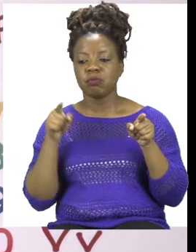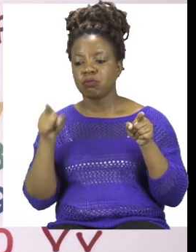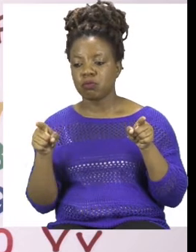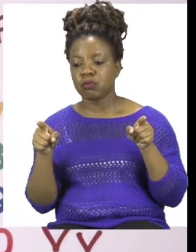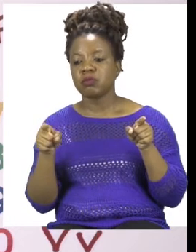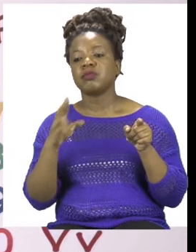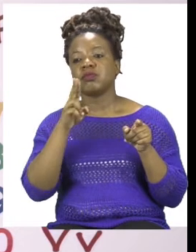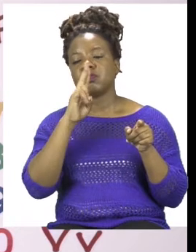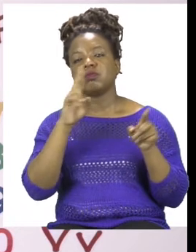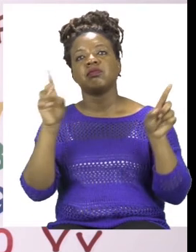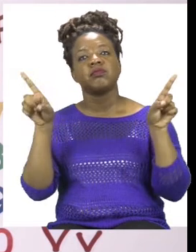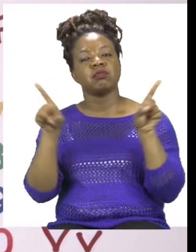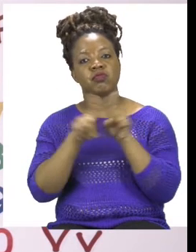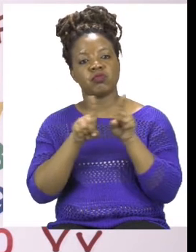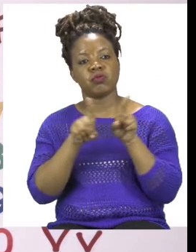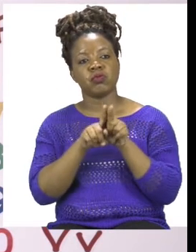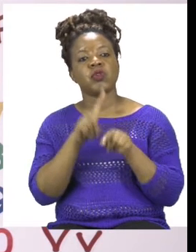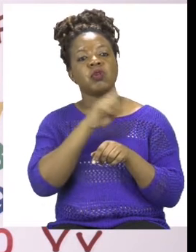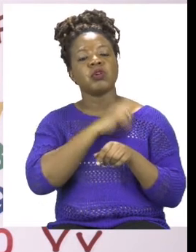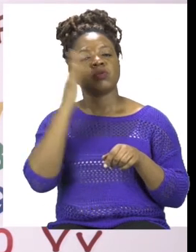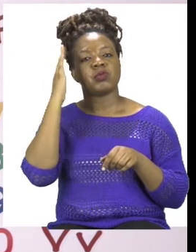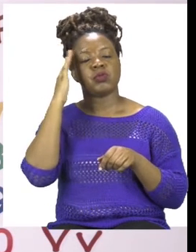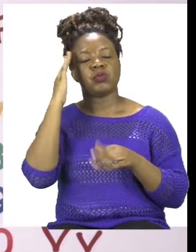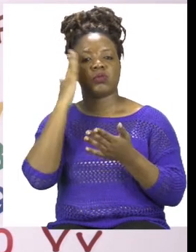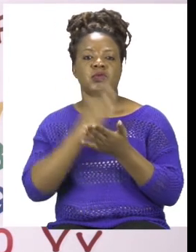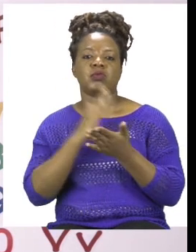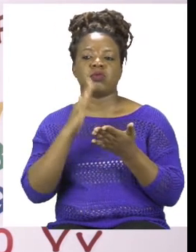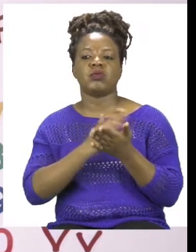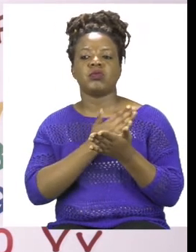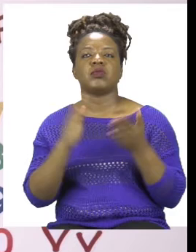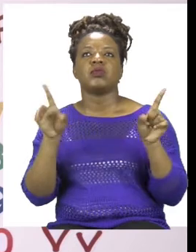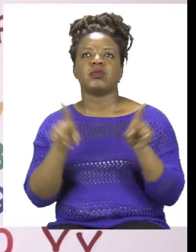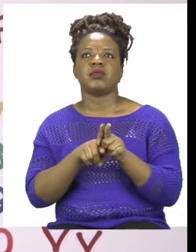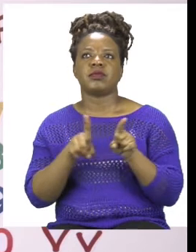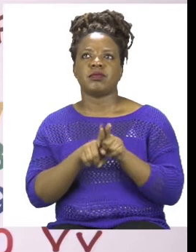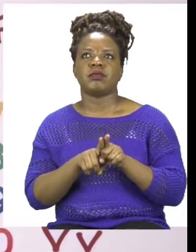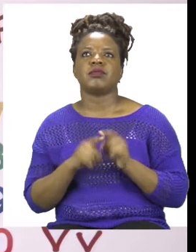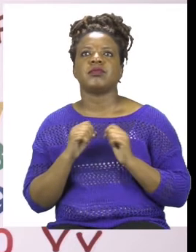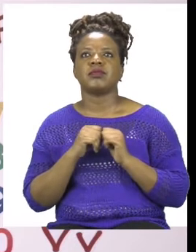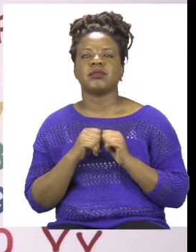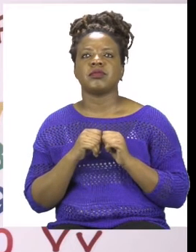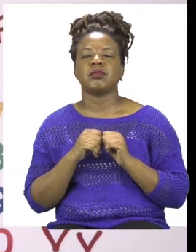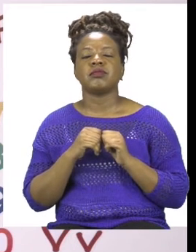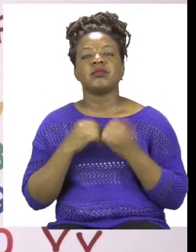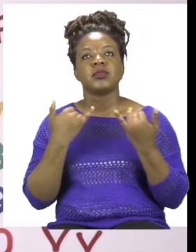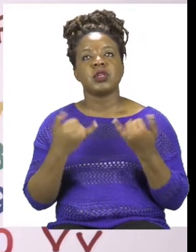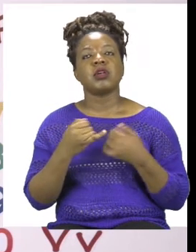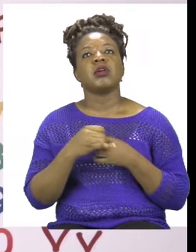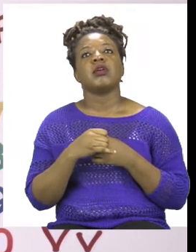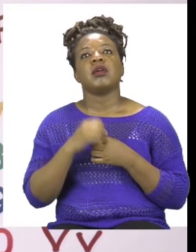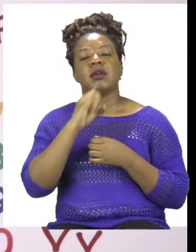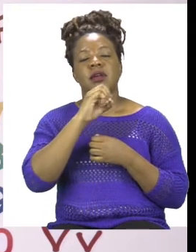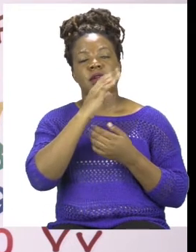properly cut 12 into half. So now we know that half of 12 will give us